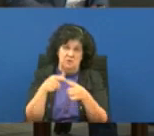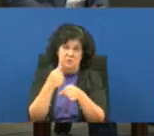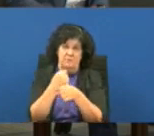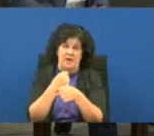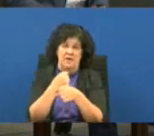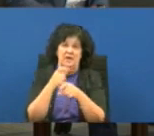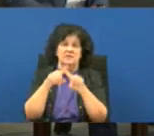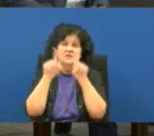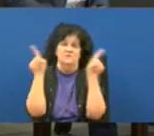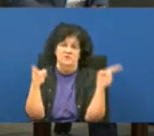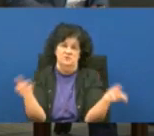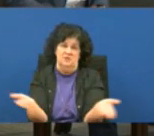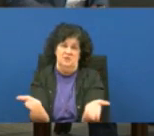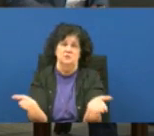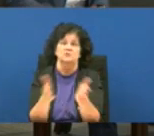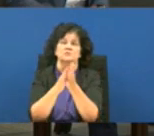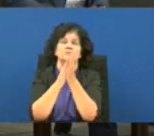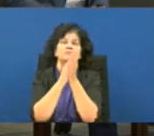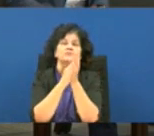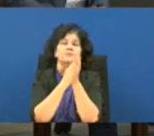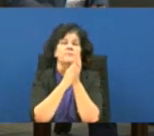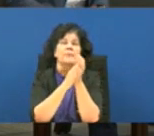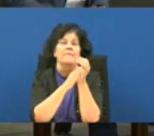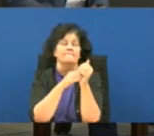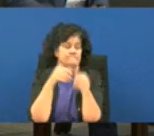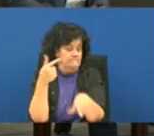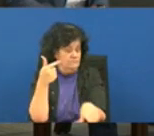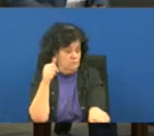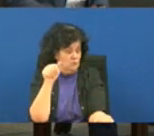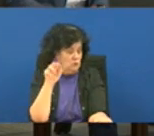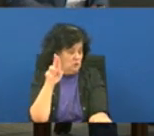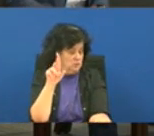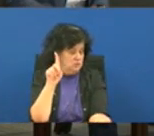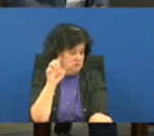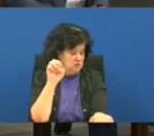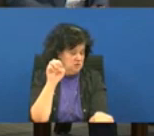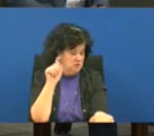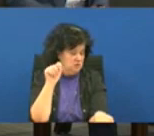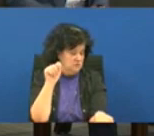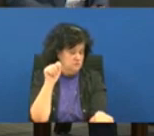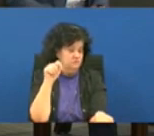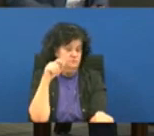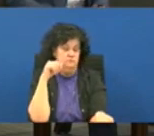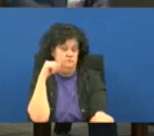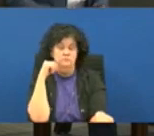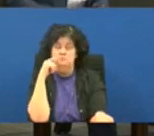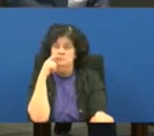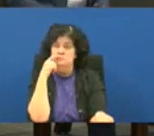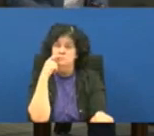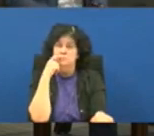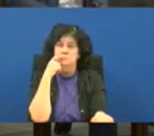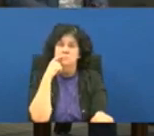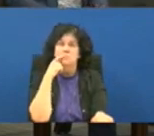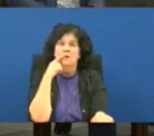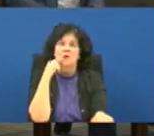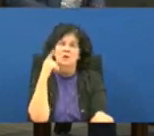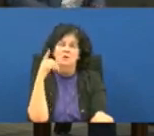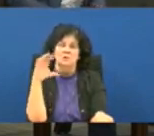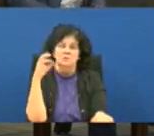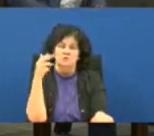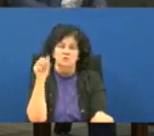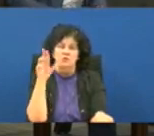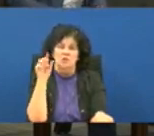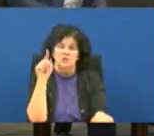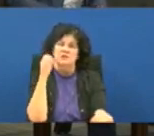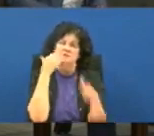to do council member goday thank you charlotte if you wouldn't mind coming up charlotte thanks for providing the